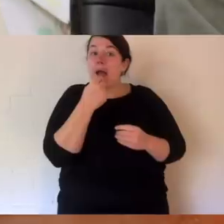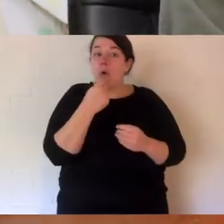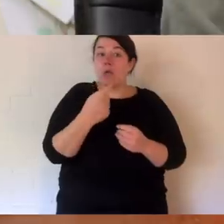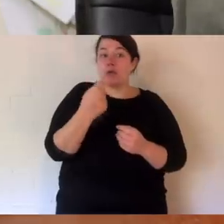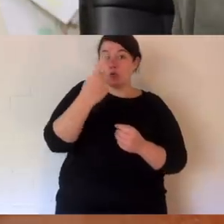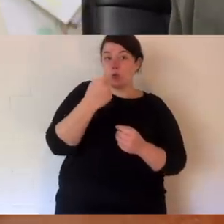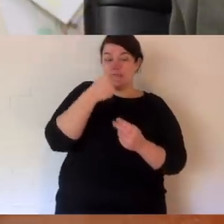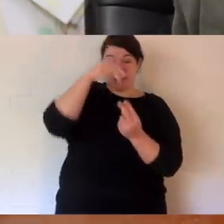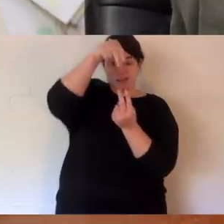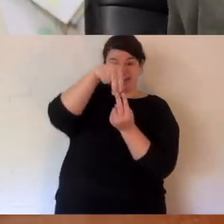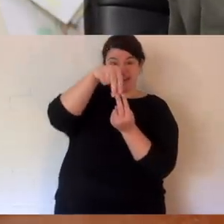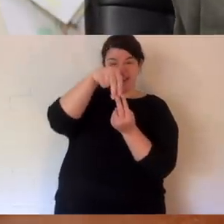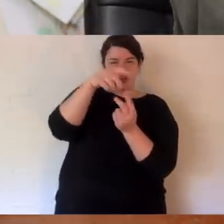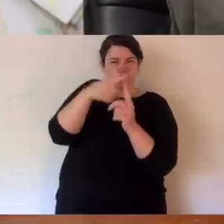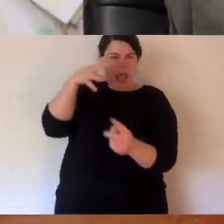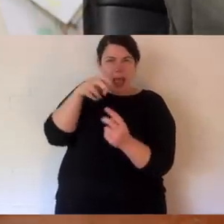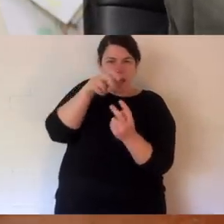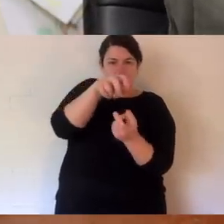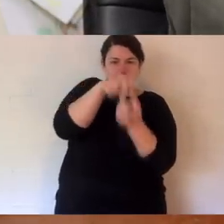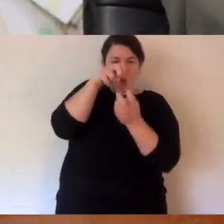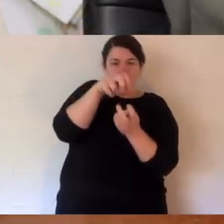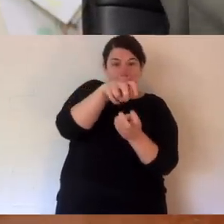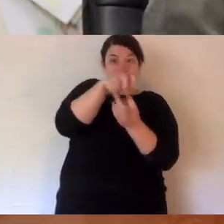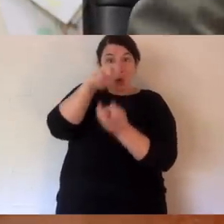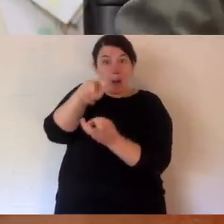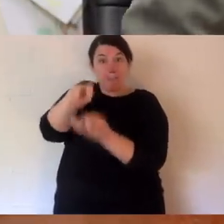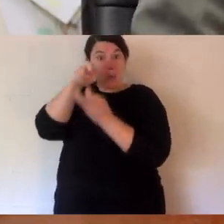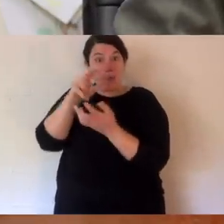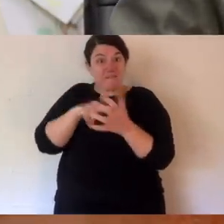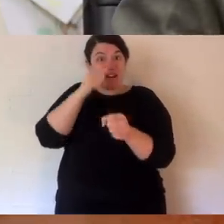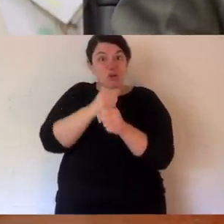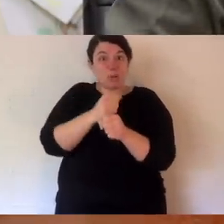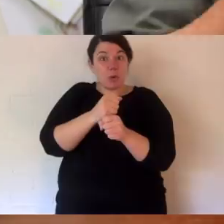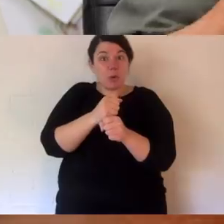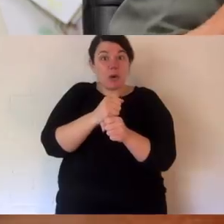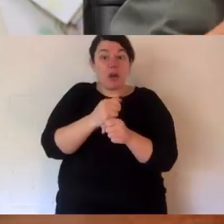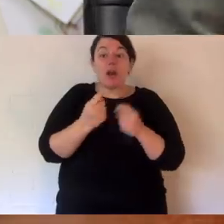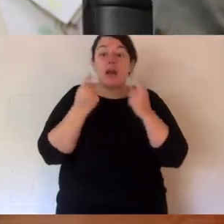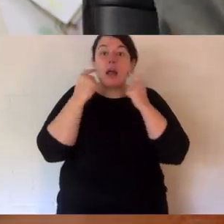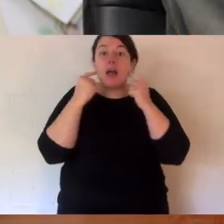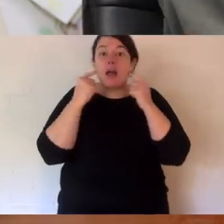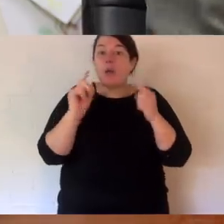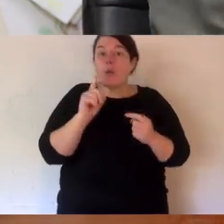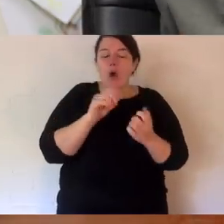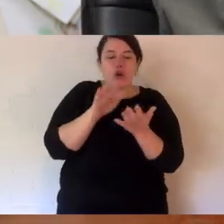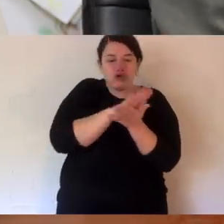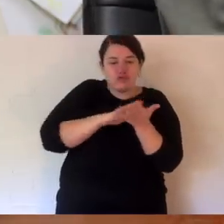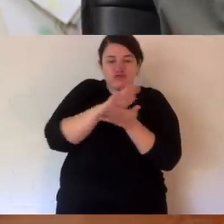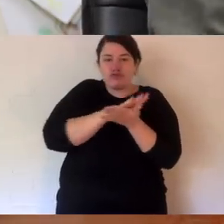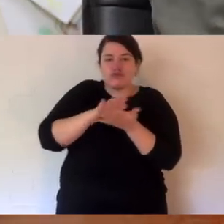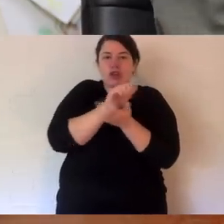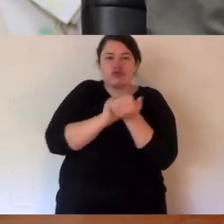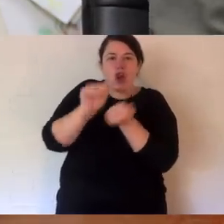she's got little teeth that are sharp at the bottom and sharp at the top. And they actually pull bits of the vegetable off. And the back teeth are like grinders.